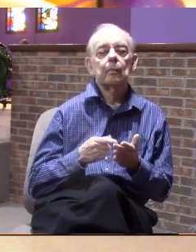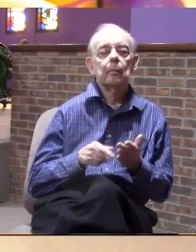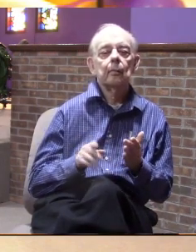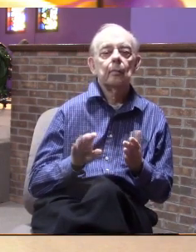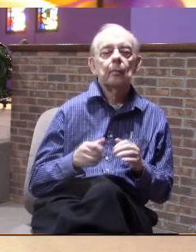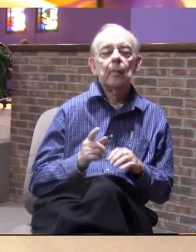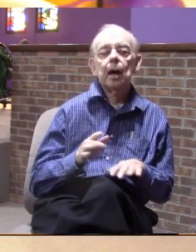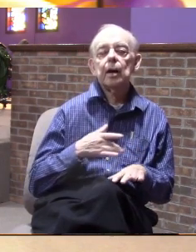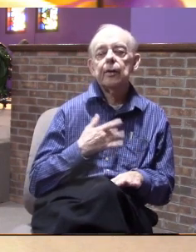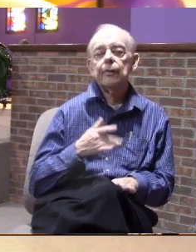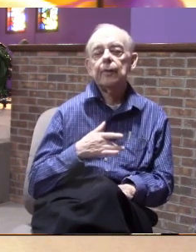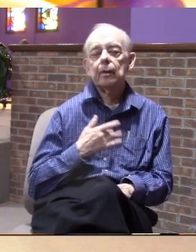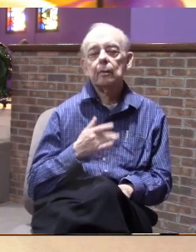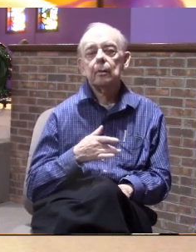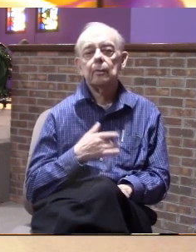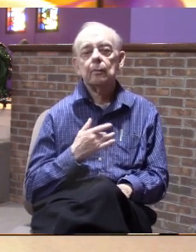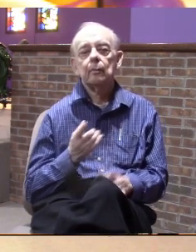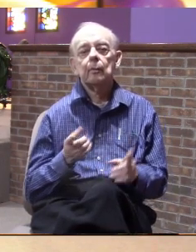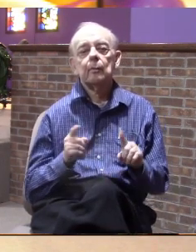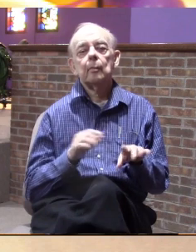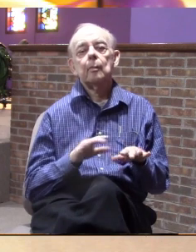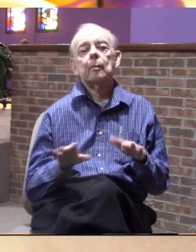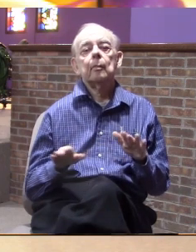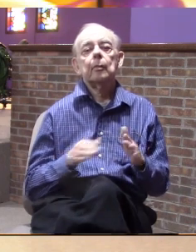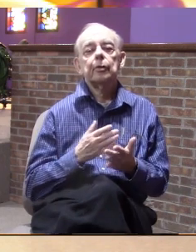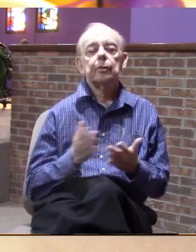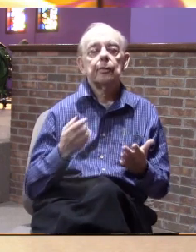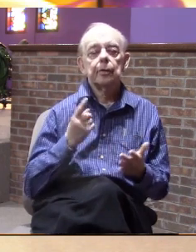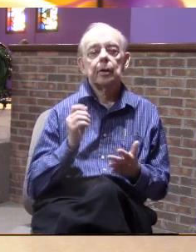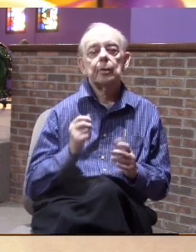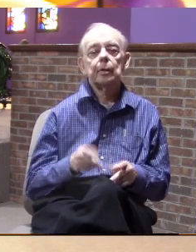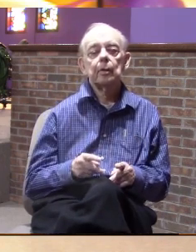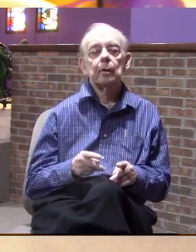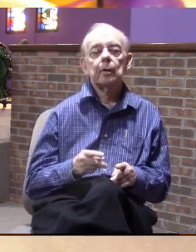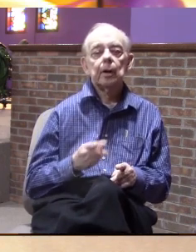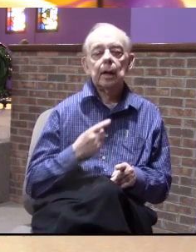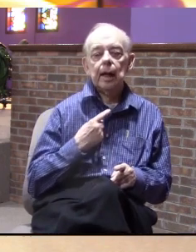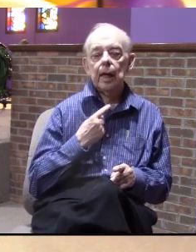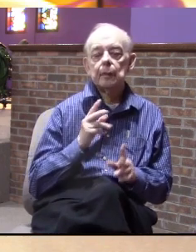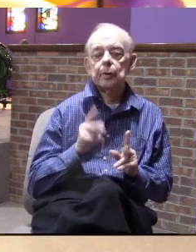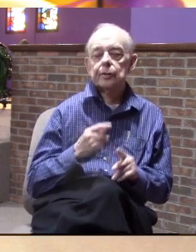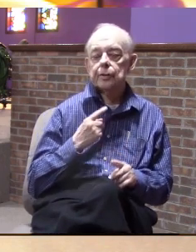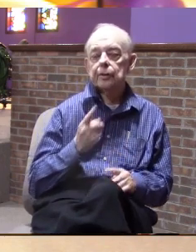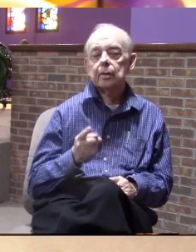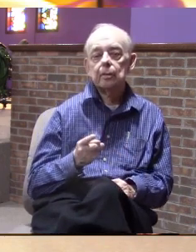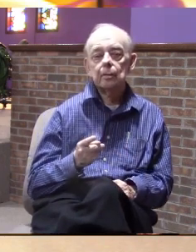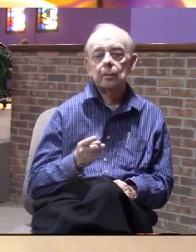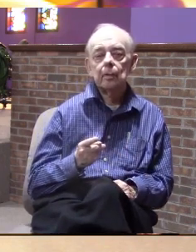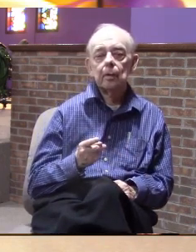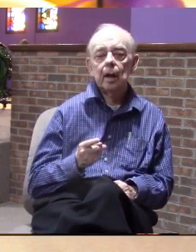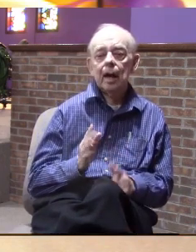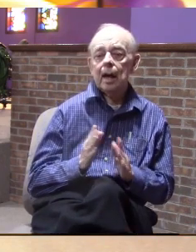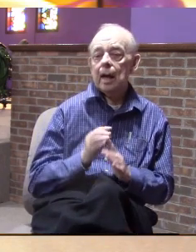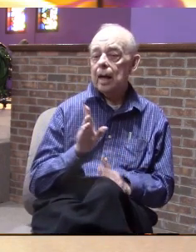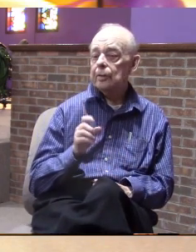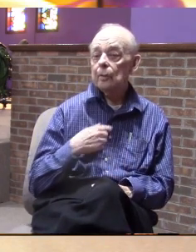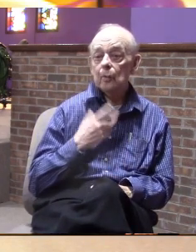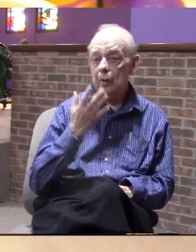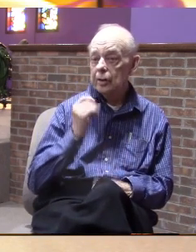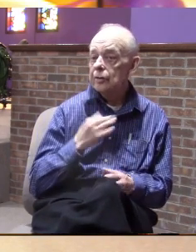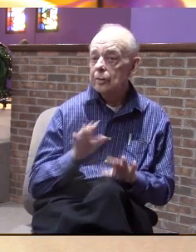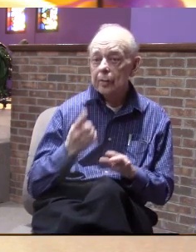and how you feel when you do something for someone and they just say you know what why would you do that for me